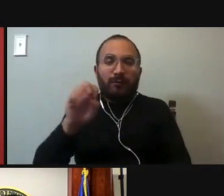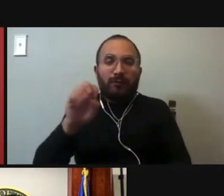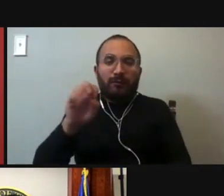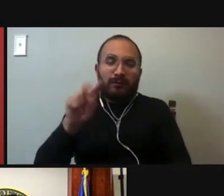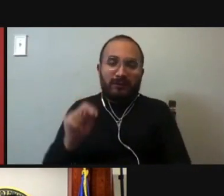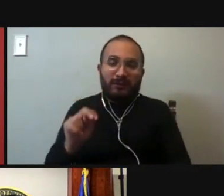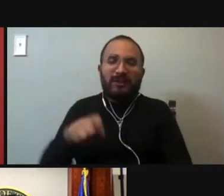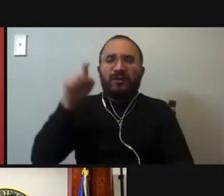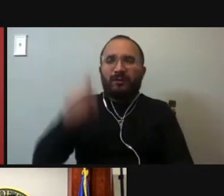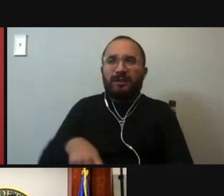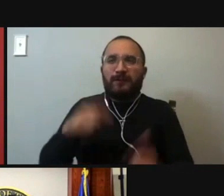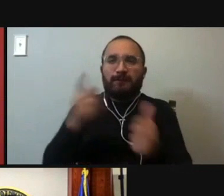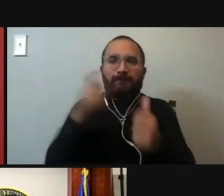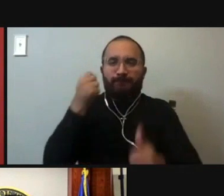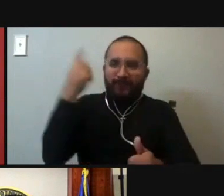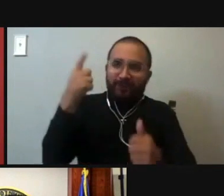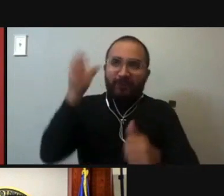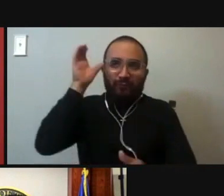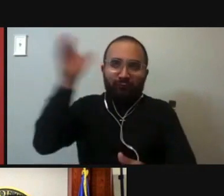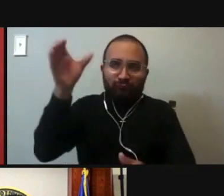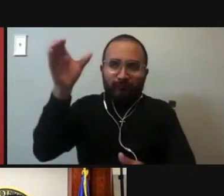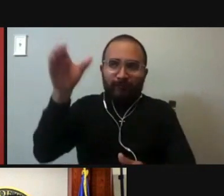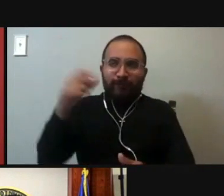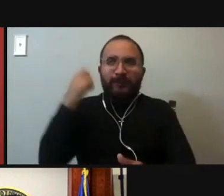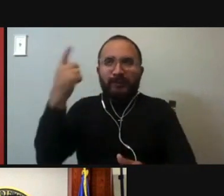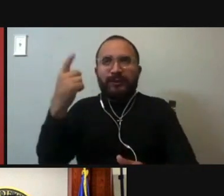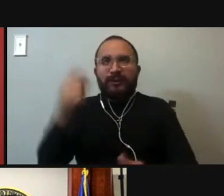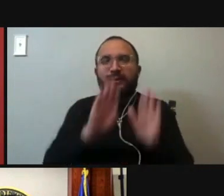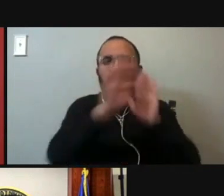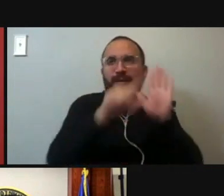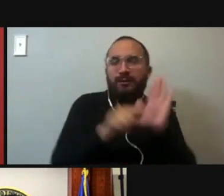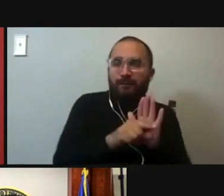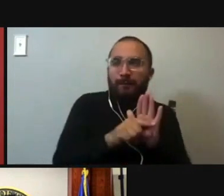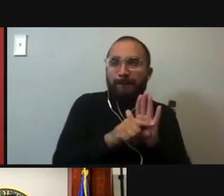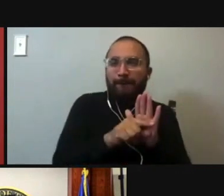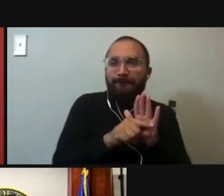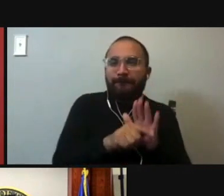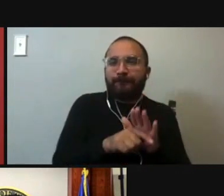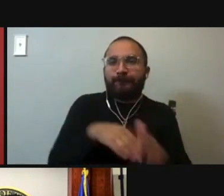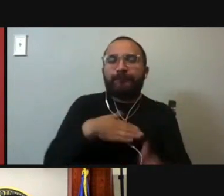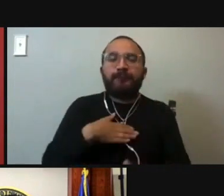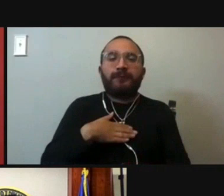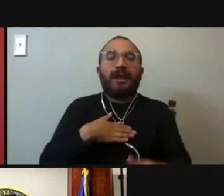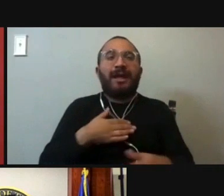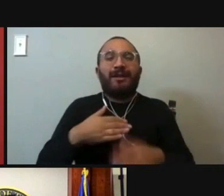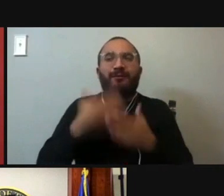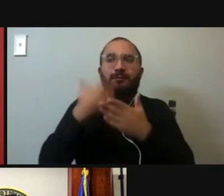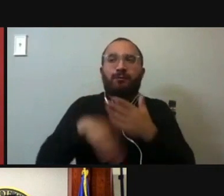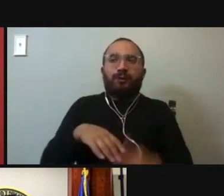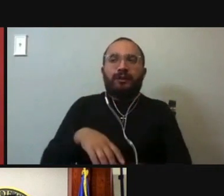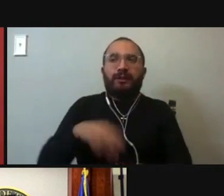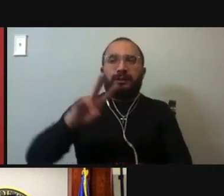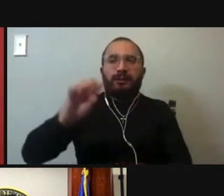those concepts are, and understand where we've come from, right? Because, you I grew up in the 70s, where the legal status of women,